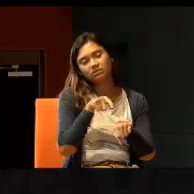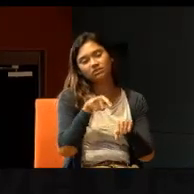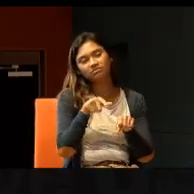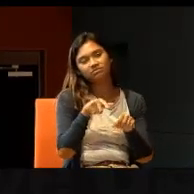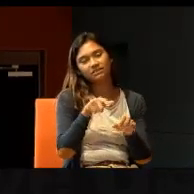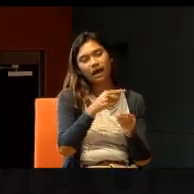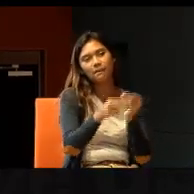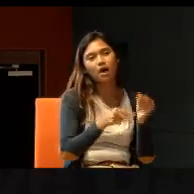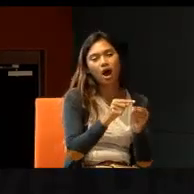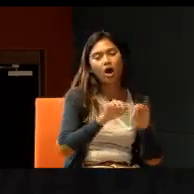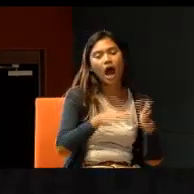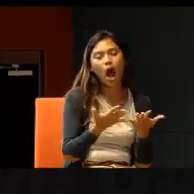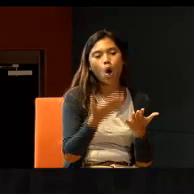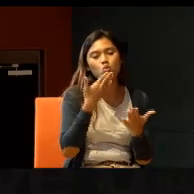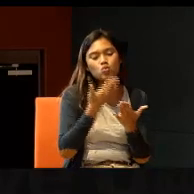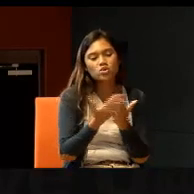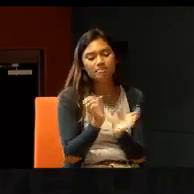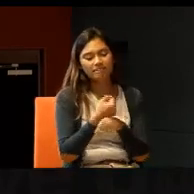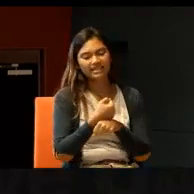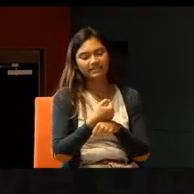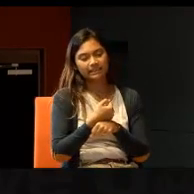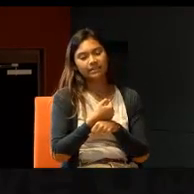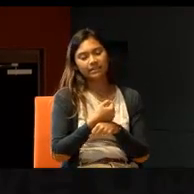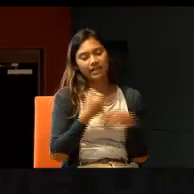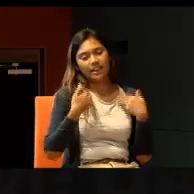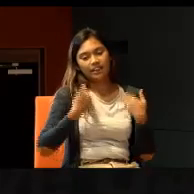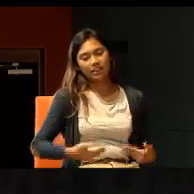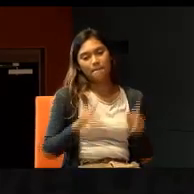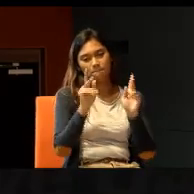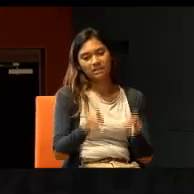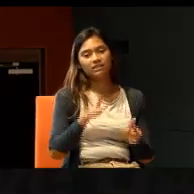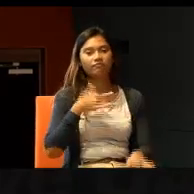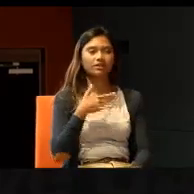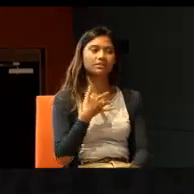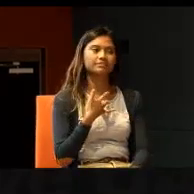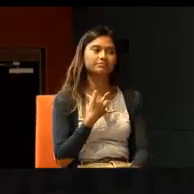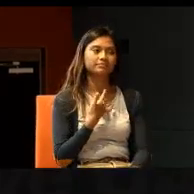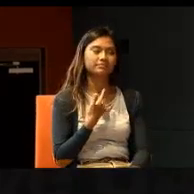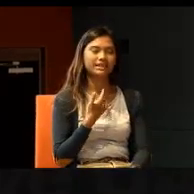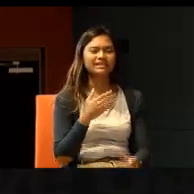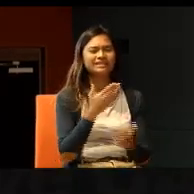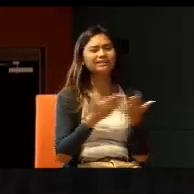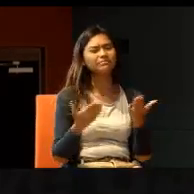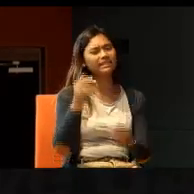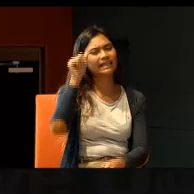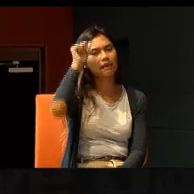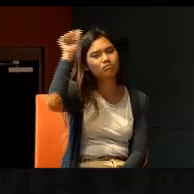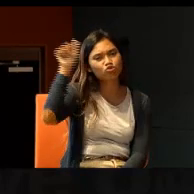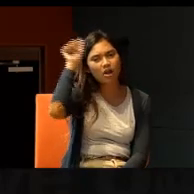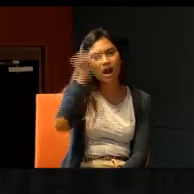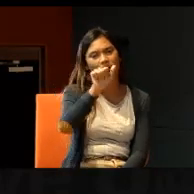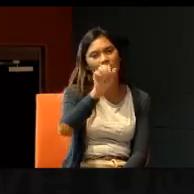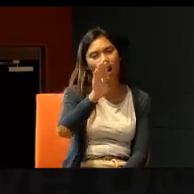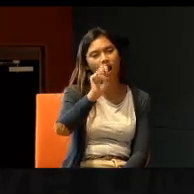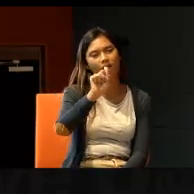how good it makes you feel, is more of, is something more abstract. You